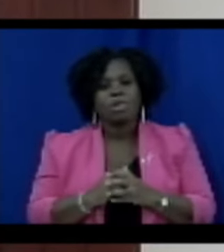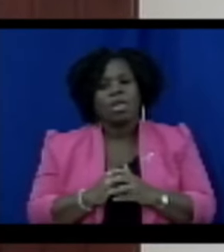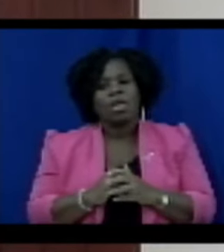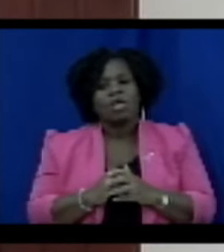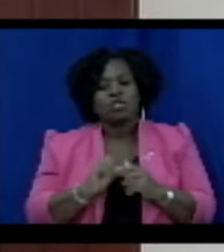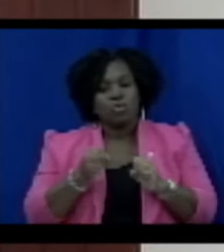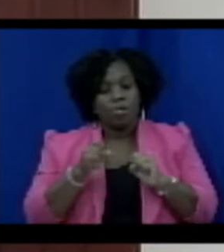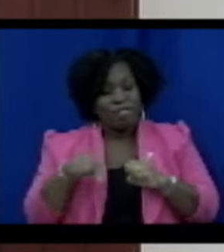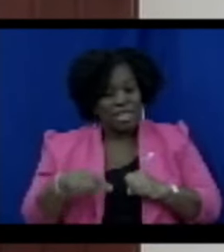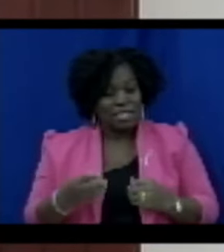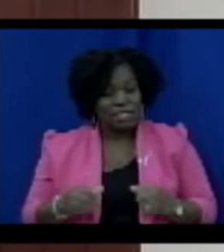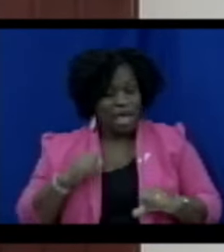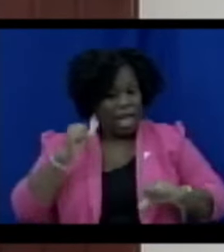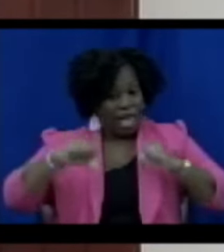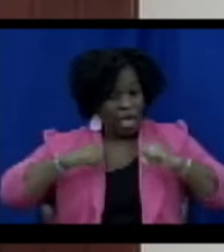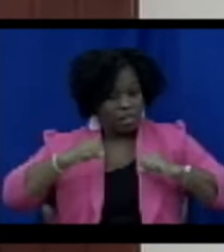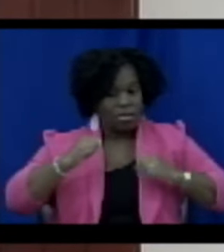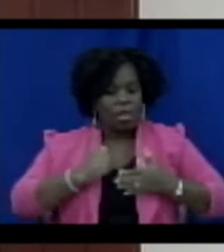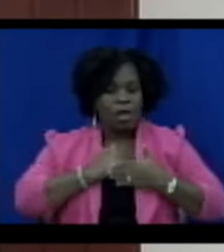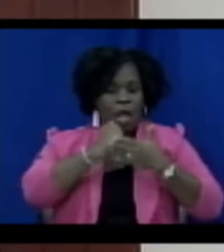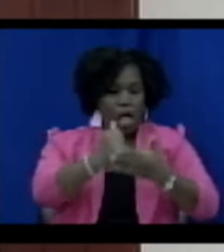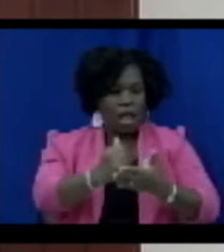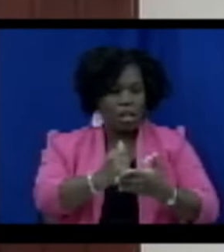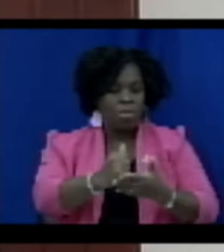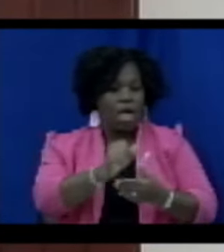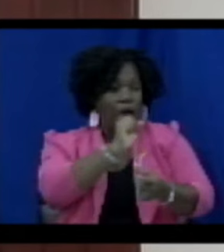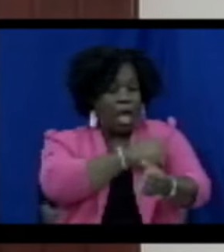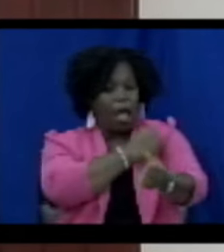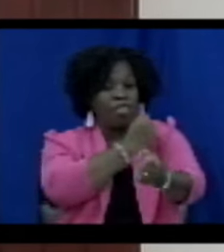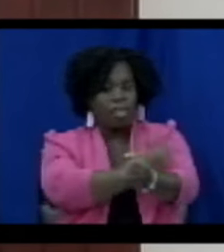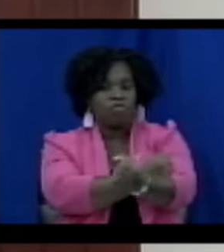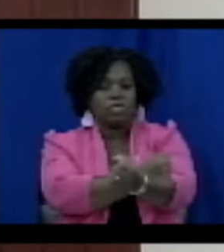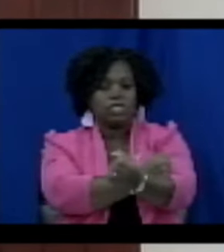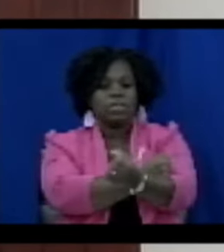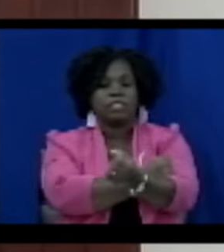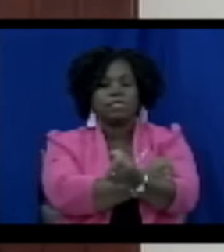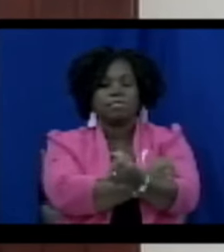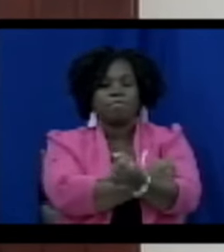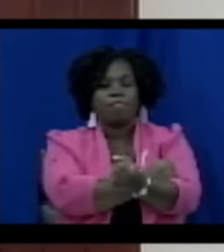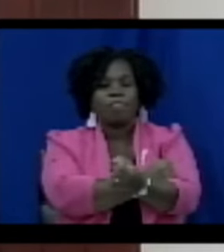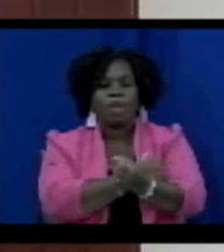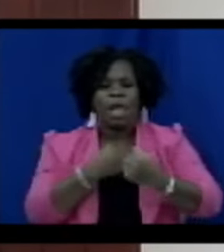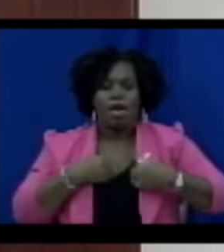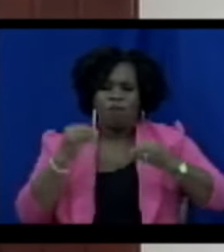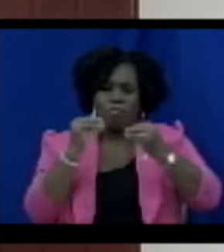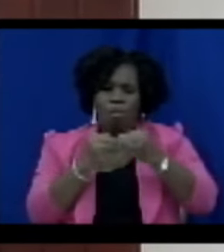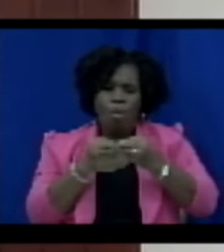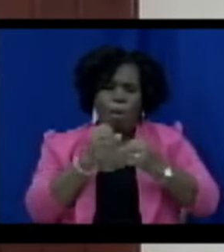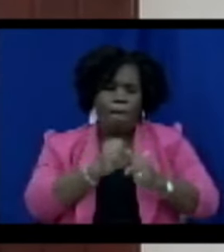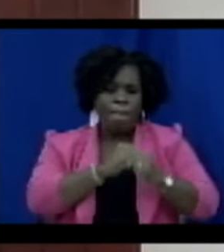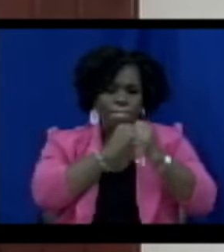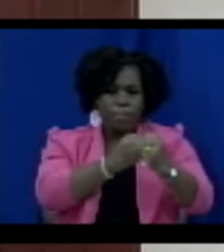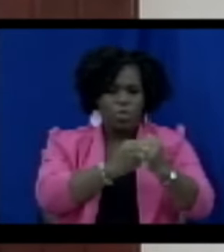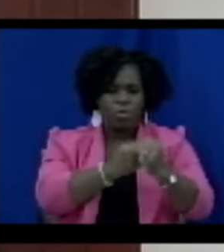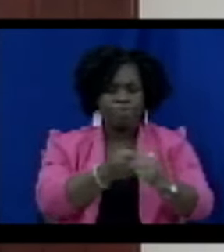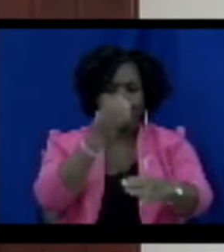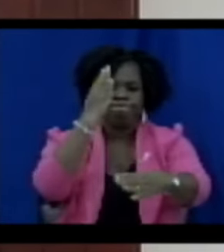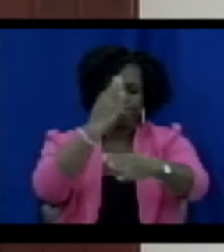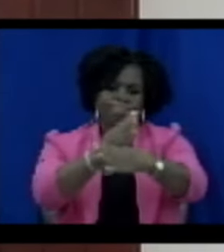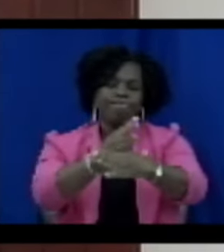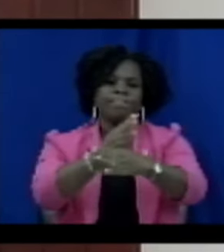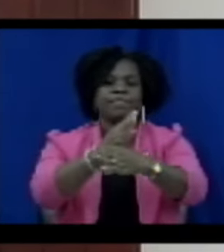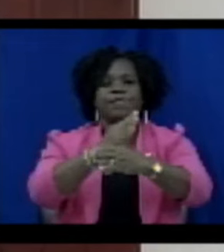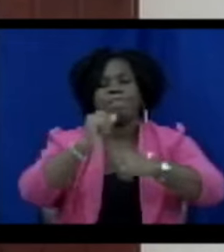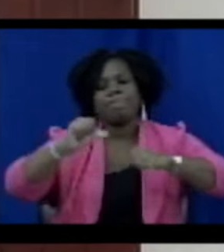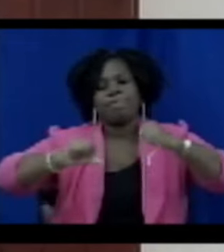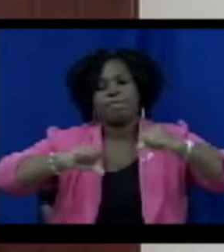through criminal activities, making it more difficult for criminals to enjoy the proceeds of their crimes. This, in turn, serves as a deterrent